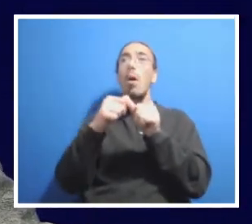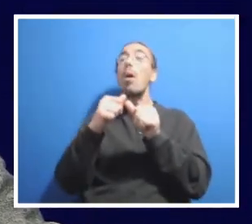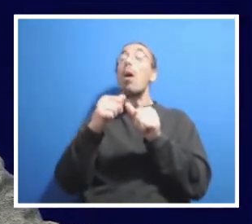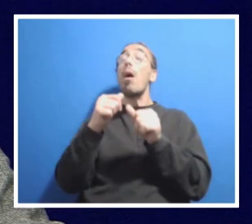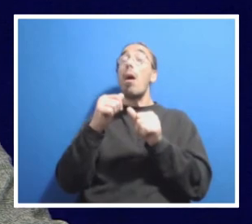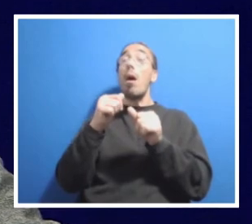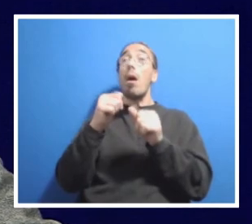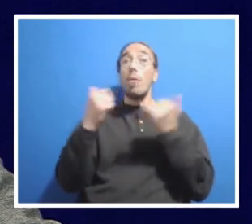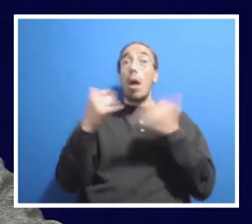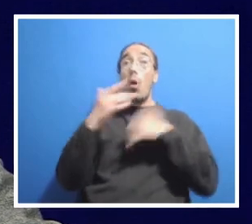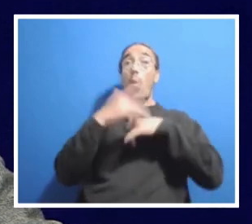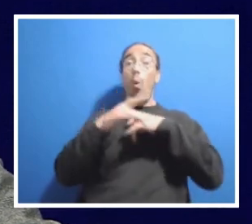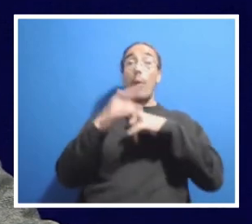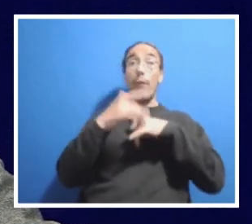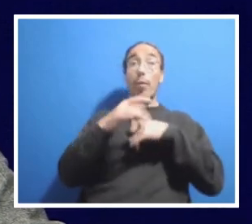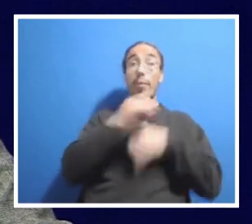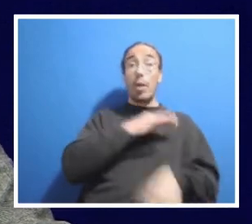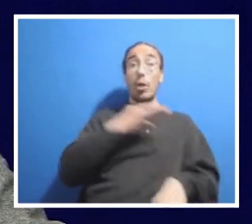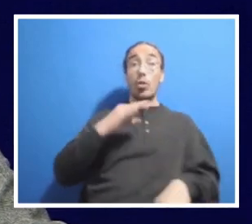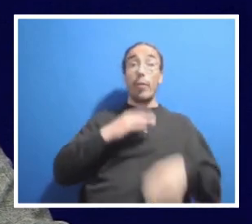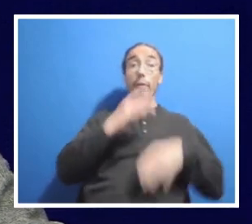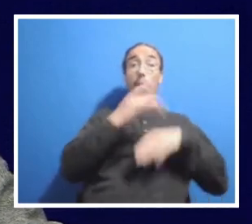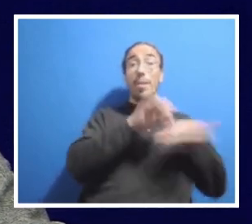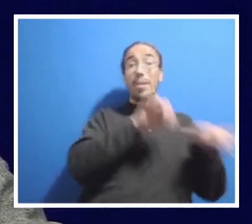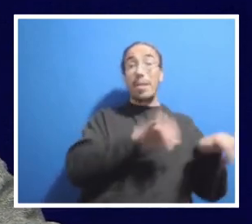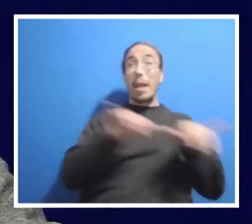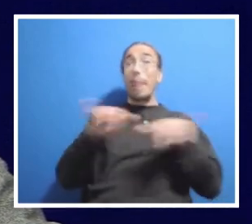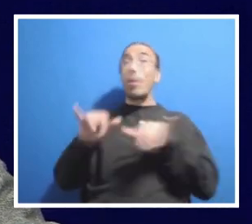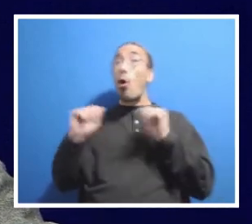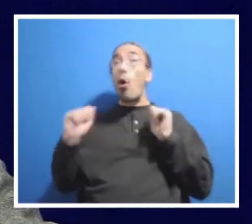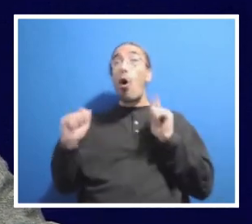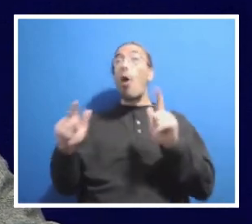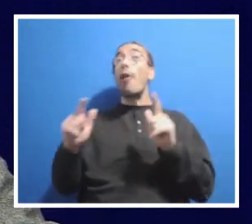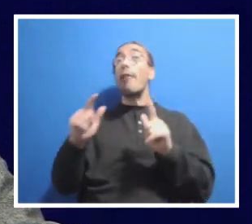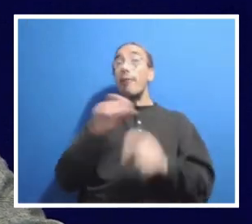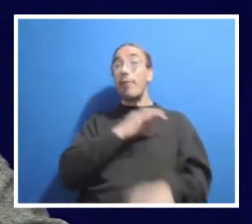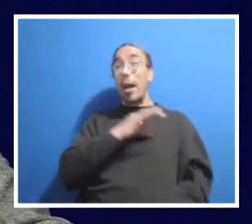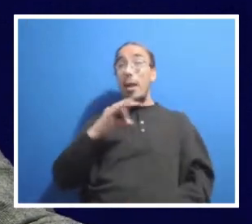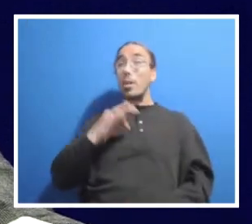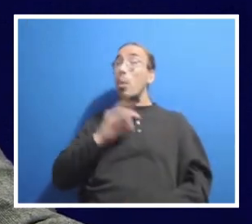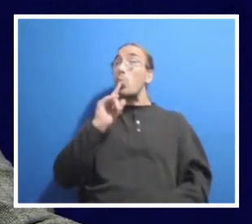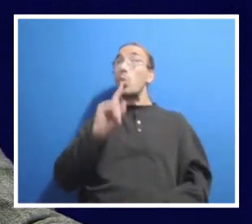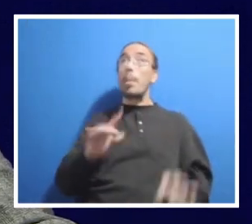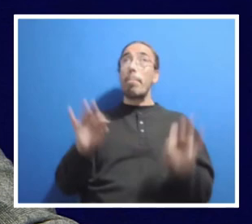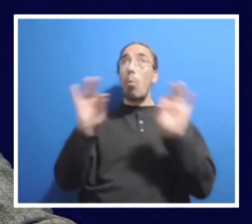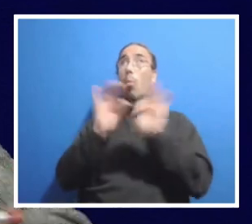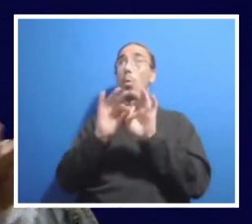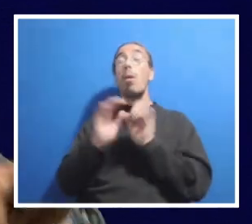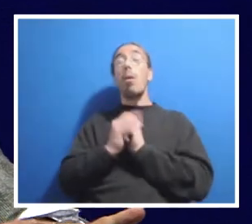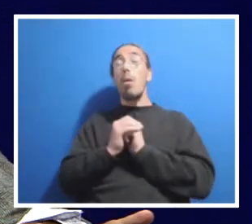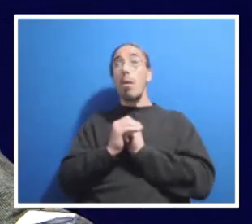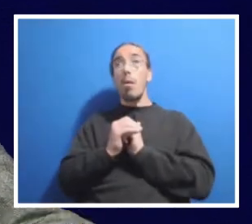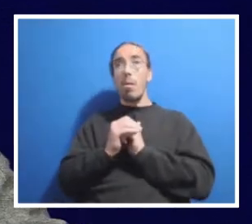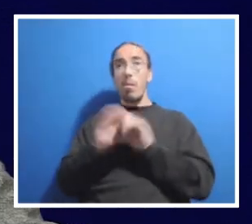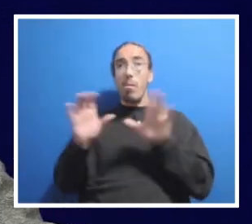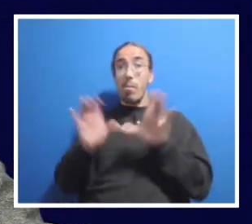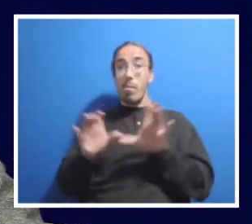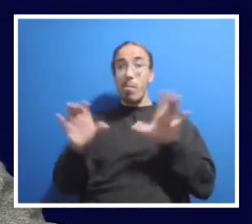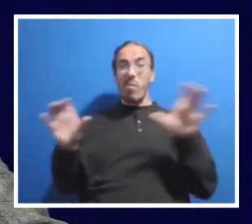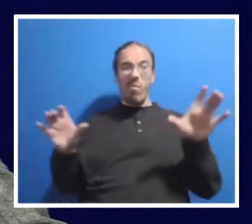critical, but filled faculty positions are critical too. All of our faculty are essential. I'm going to split this into separate